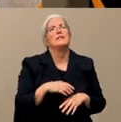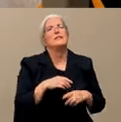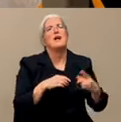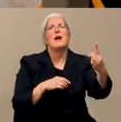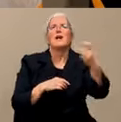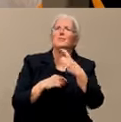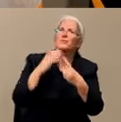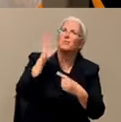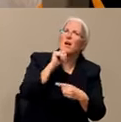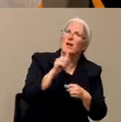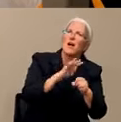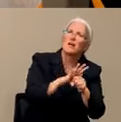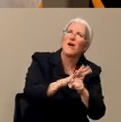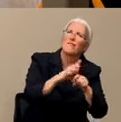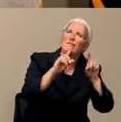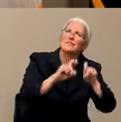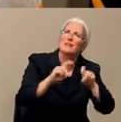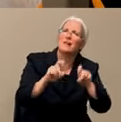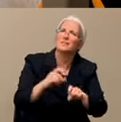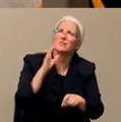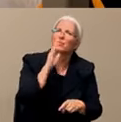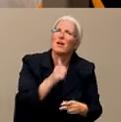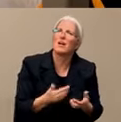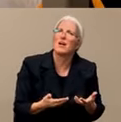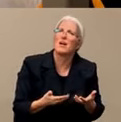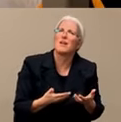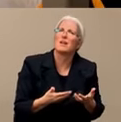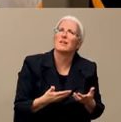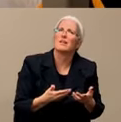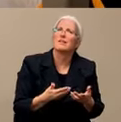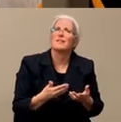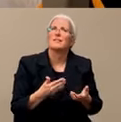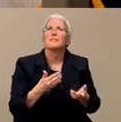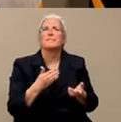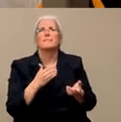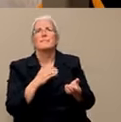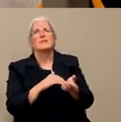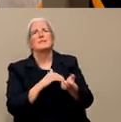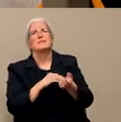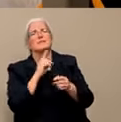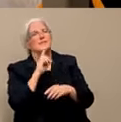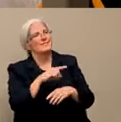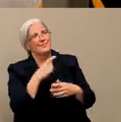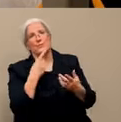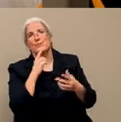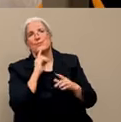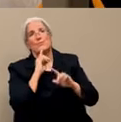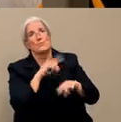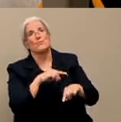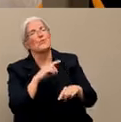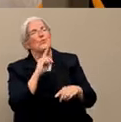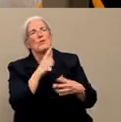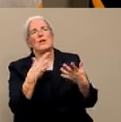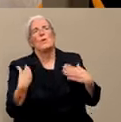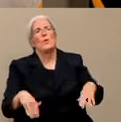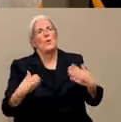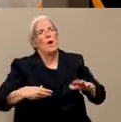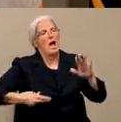about that. So there's a huge demand, right? There's just a huge demand. So